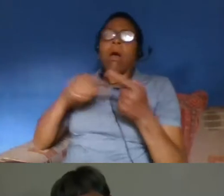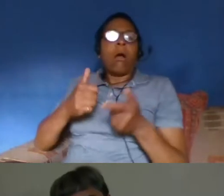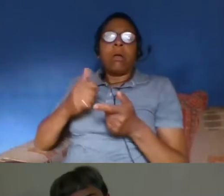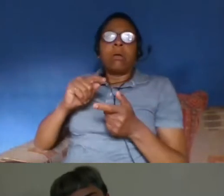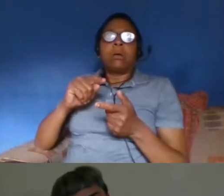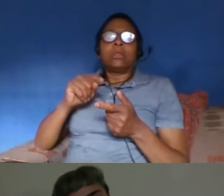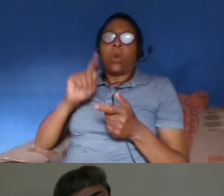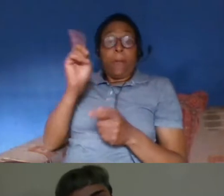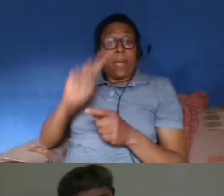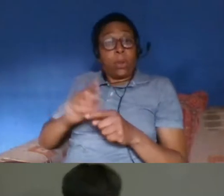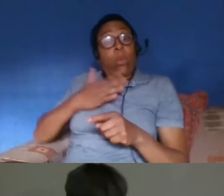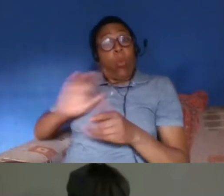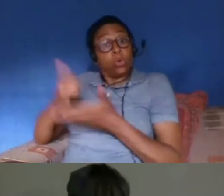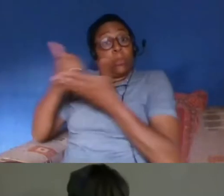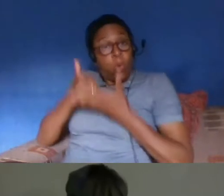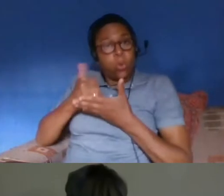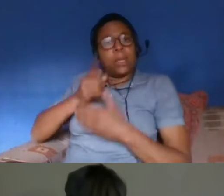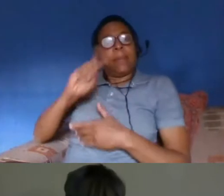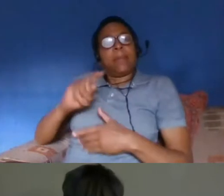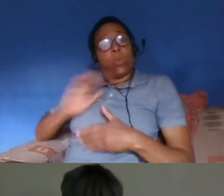seeking support at the right time